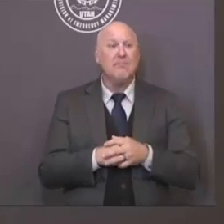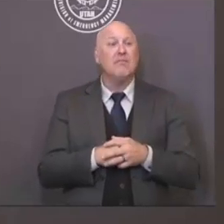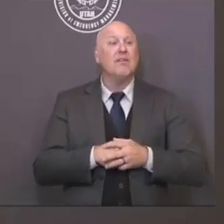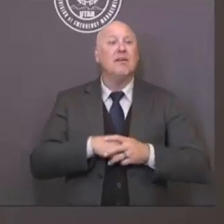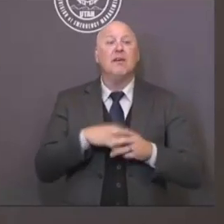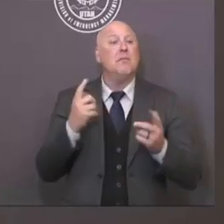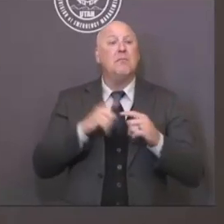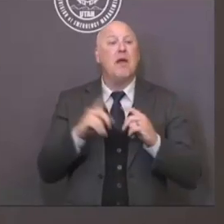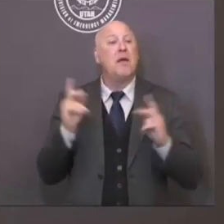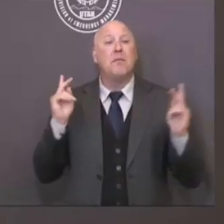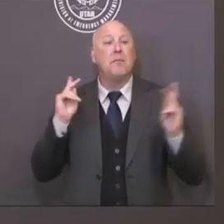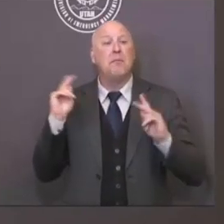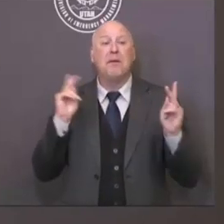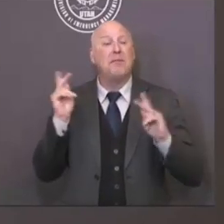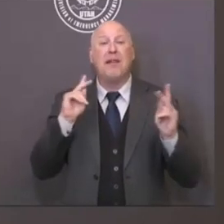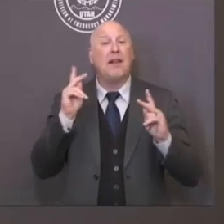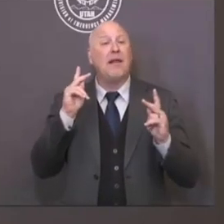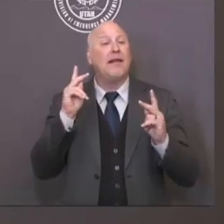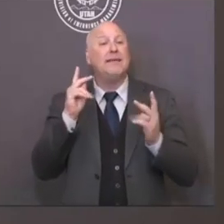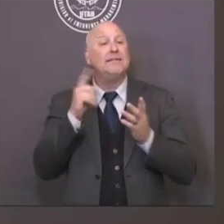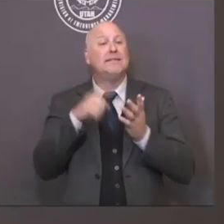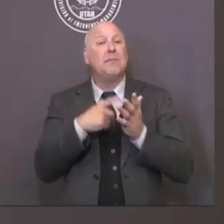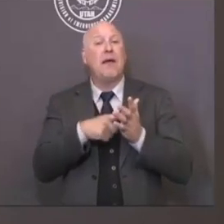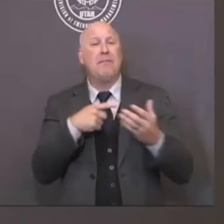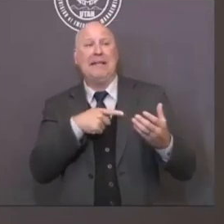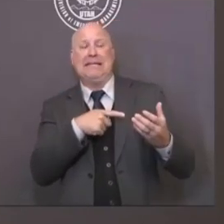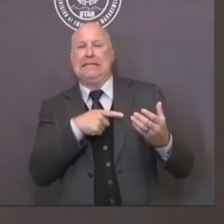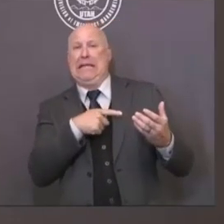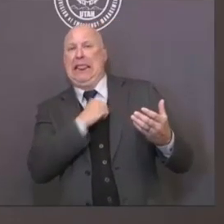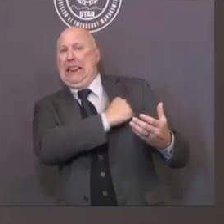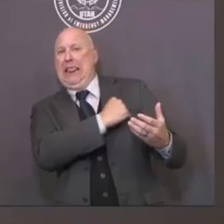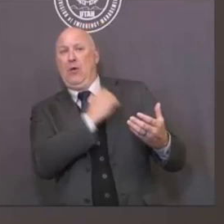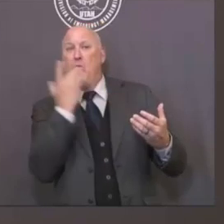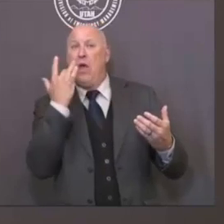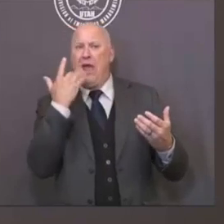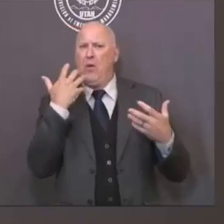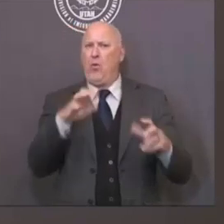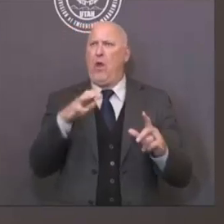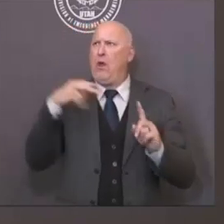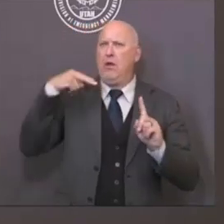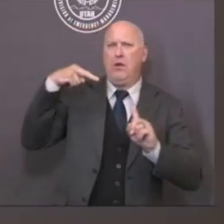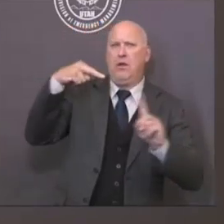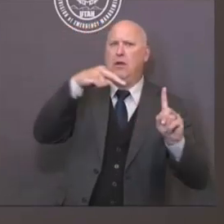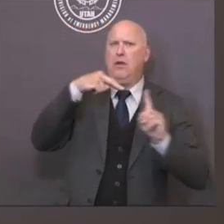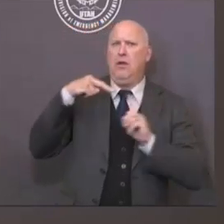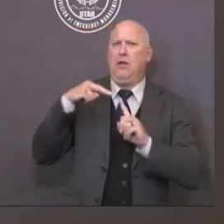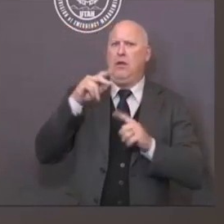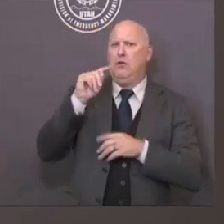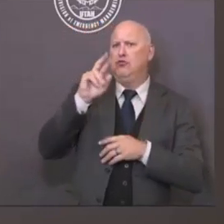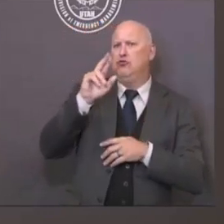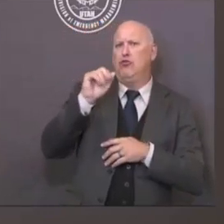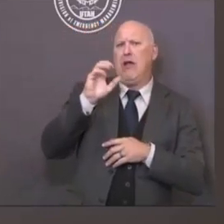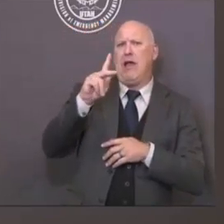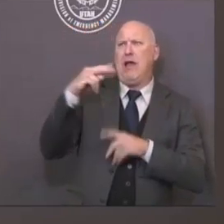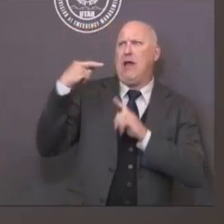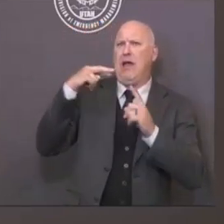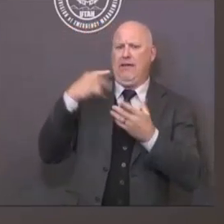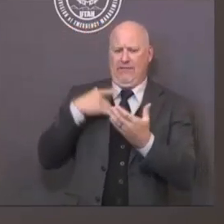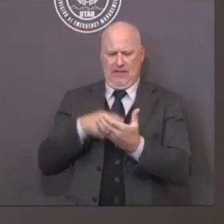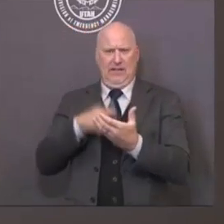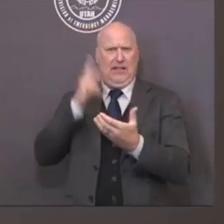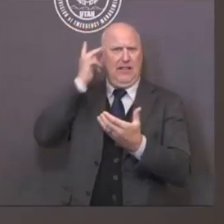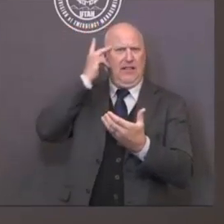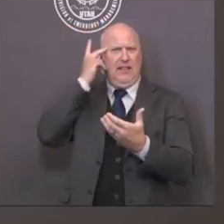contact tracing efforts. So for that reason, we are going to be turning off GPS and Bluetooth location tracking. Those